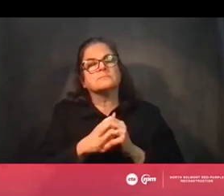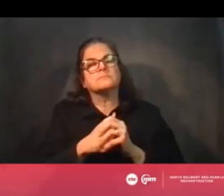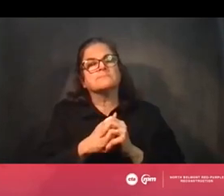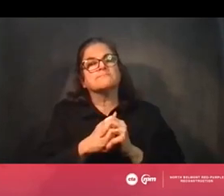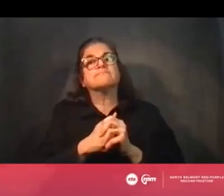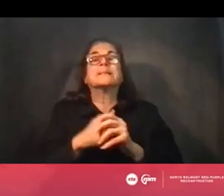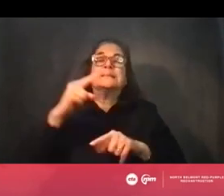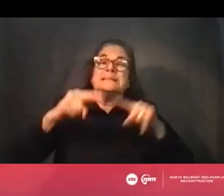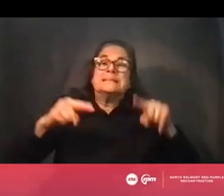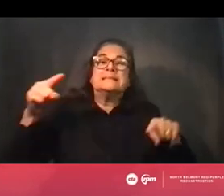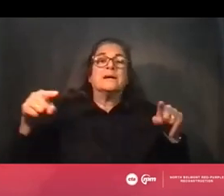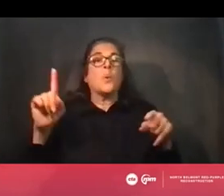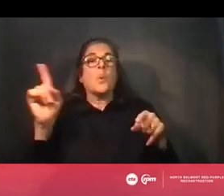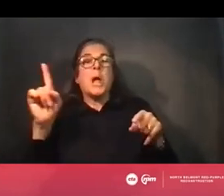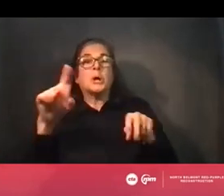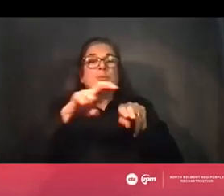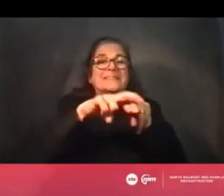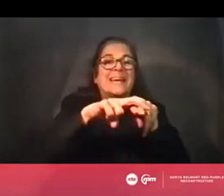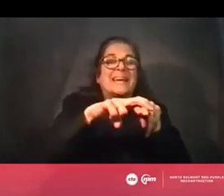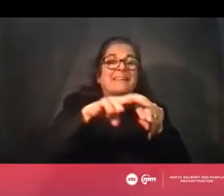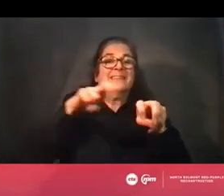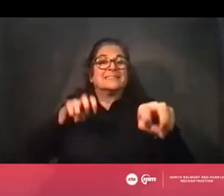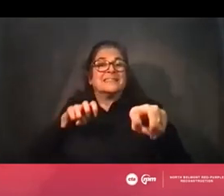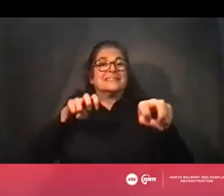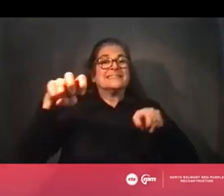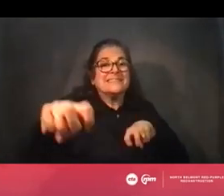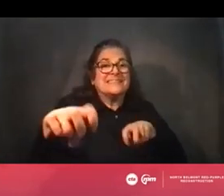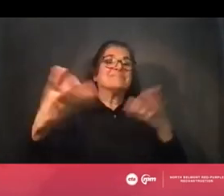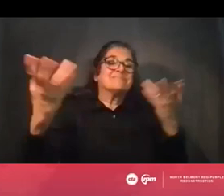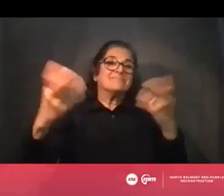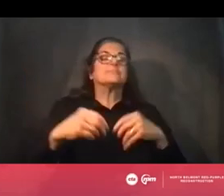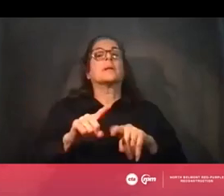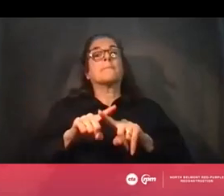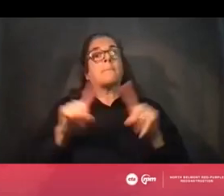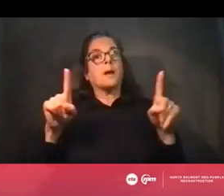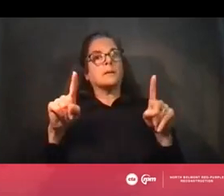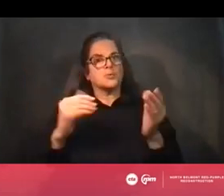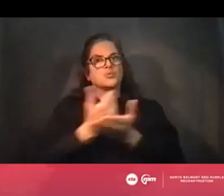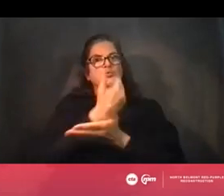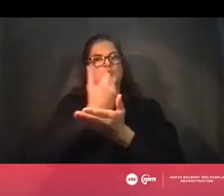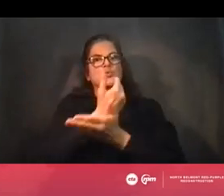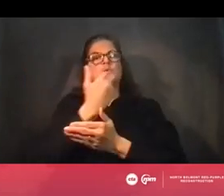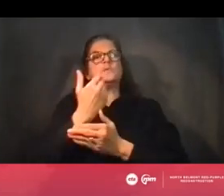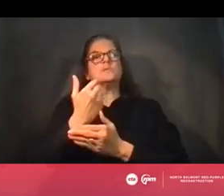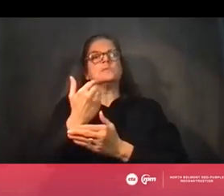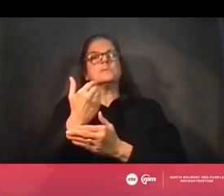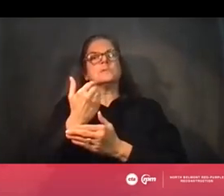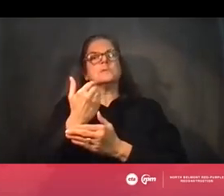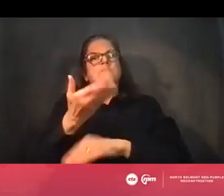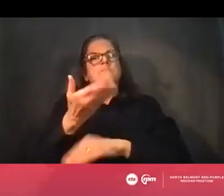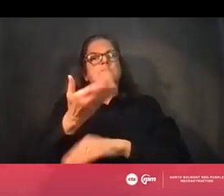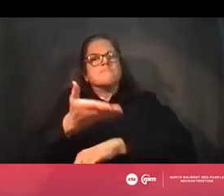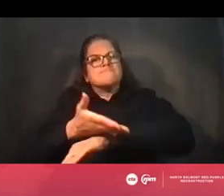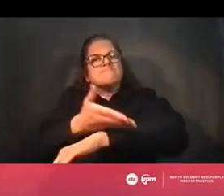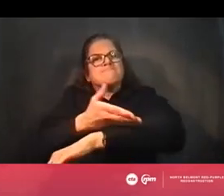regard to the project, but also as a general rule, the reason that we're putting in these new structures to modernize the CTA is to build for service over the